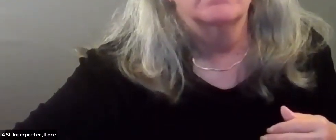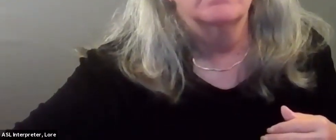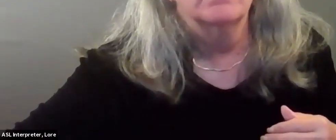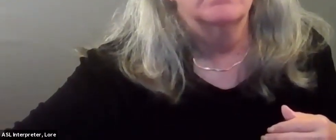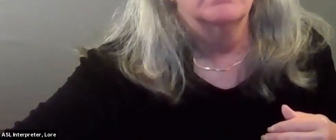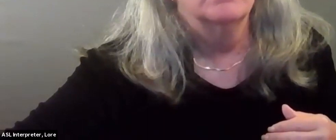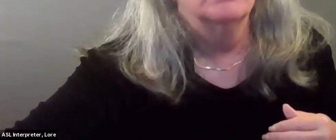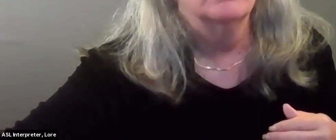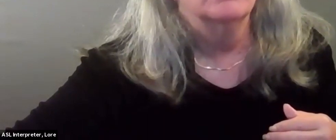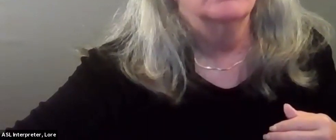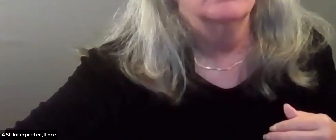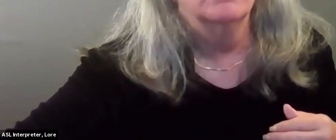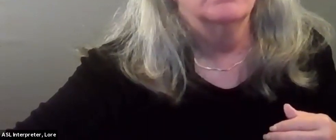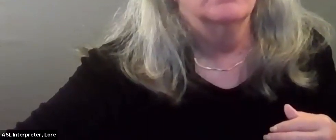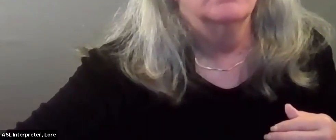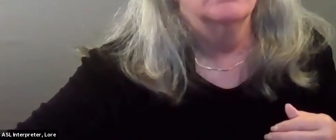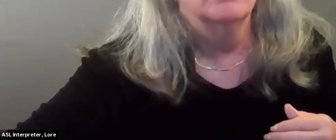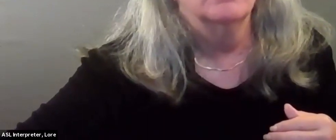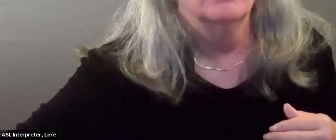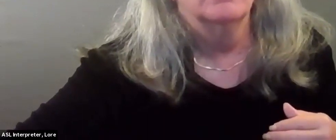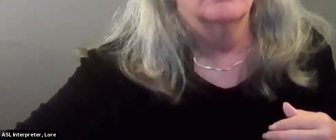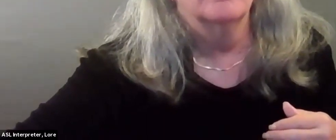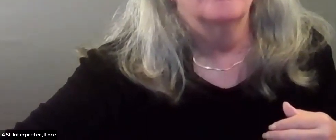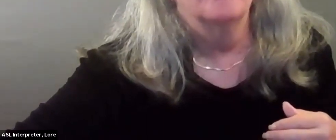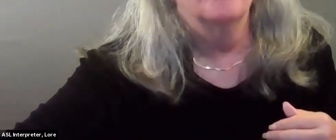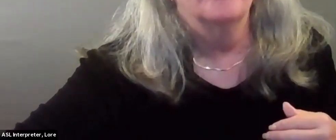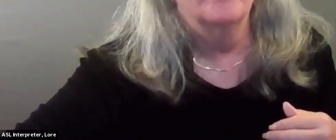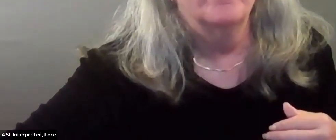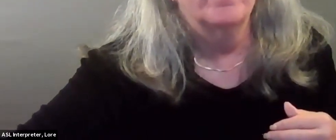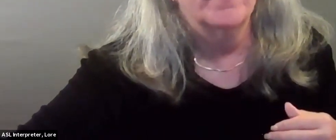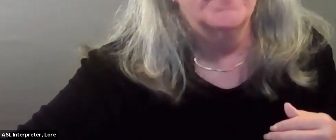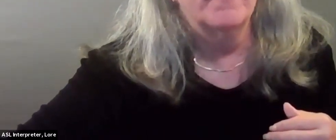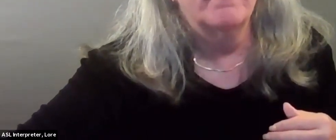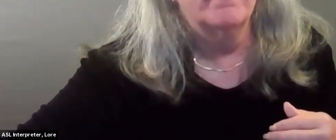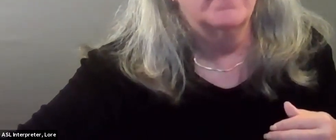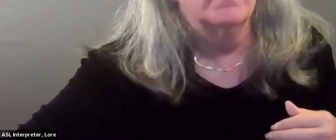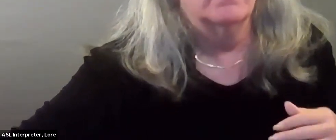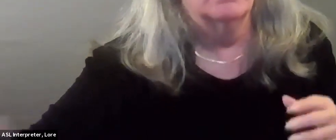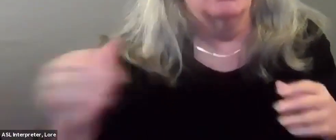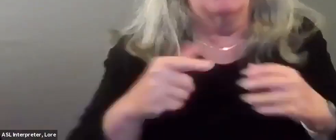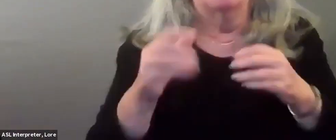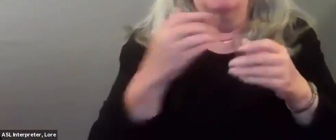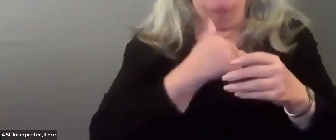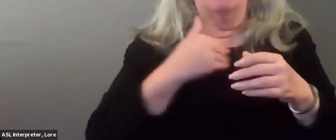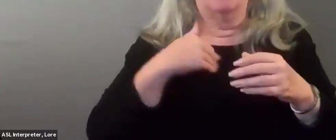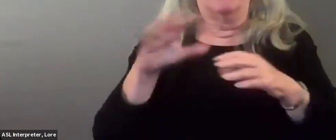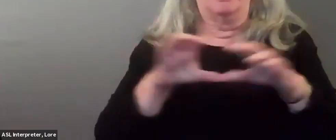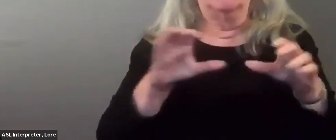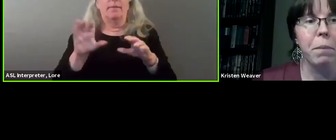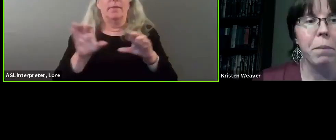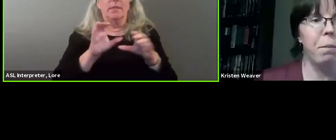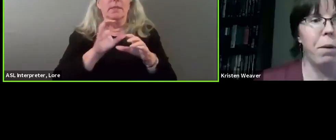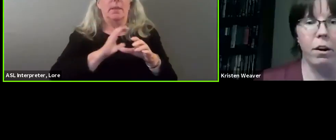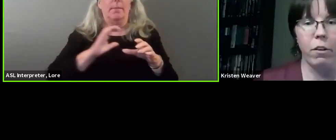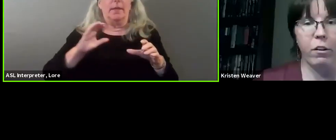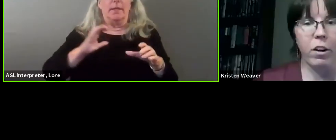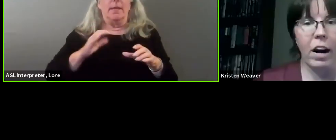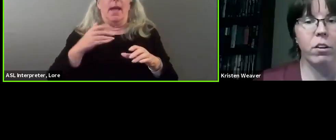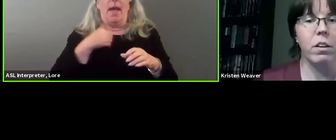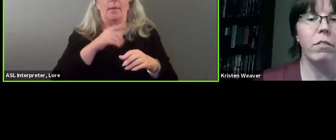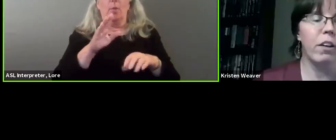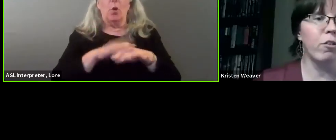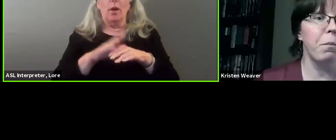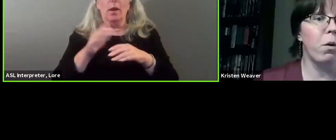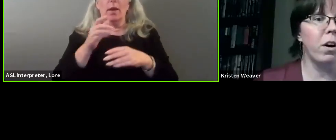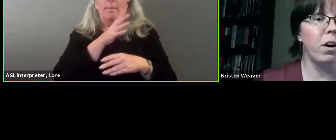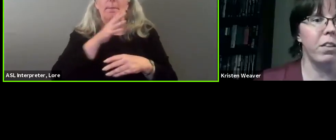members of the activities committee, and then I've sought other opportunities to sit on the park and